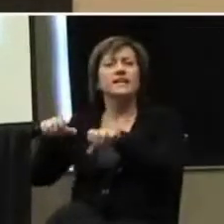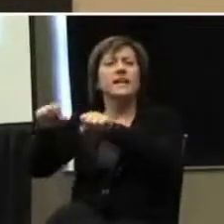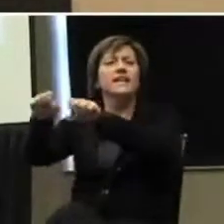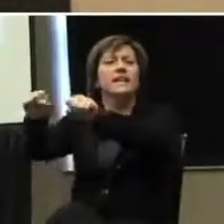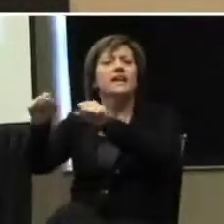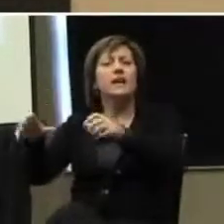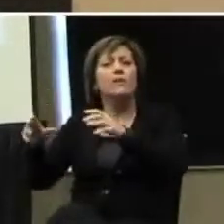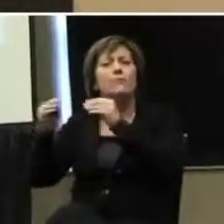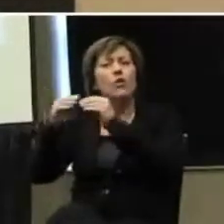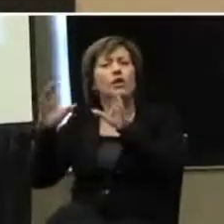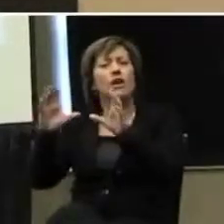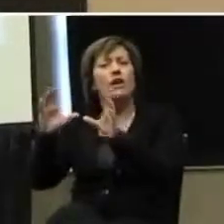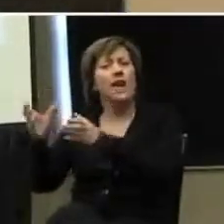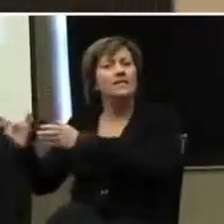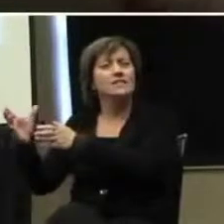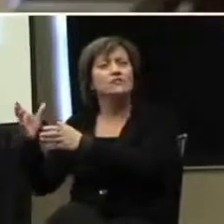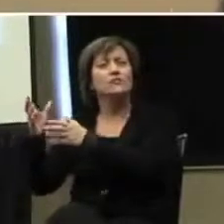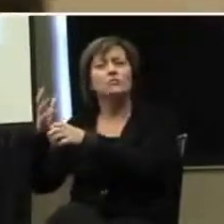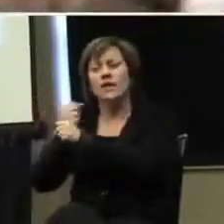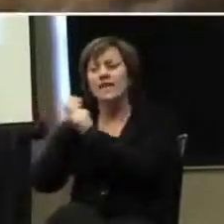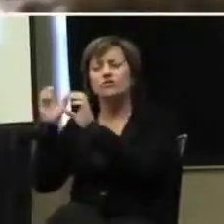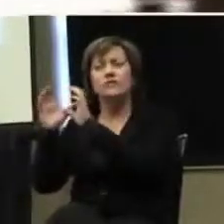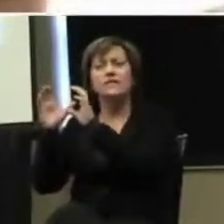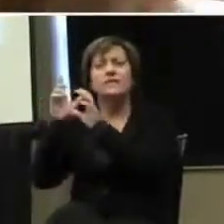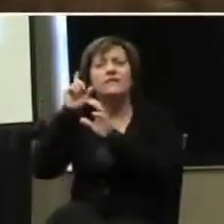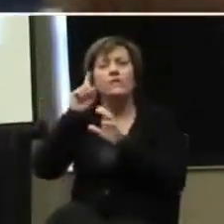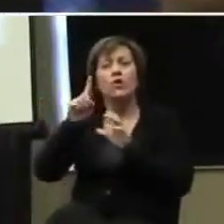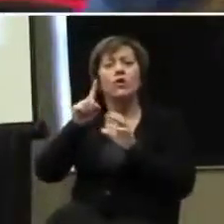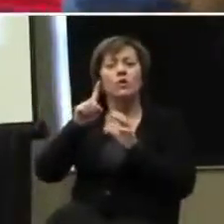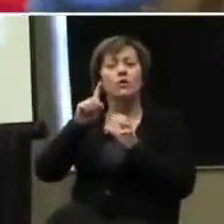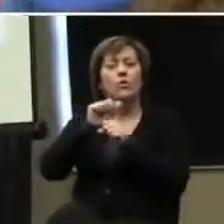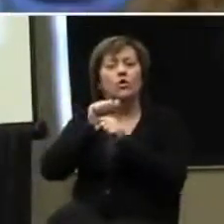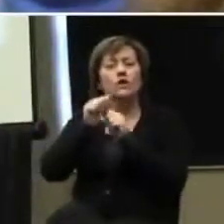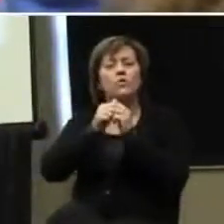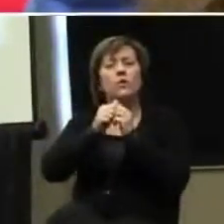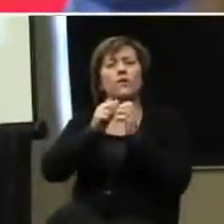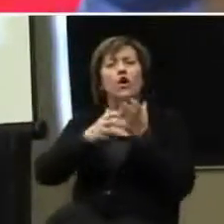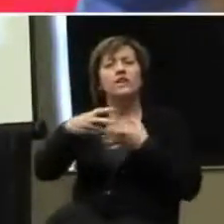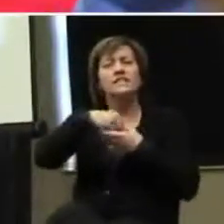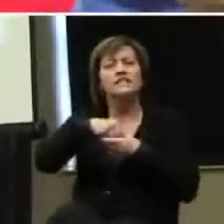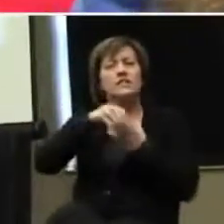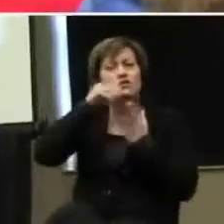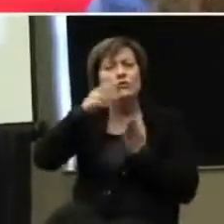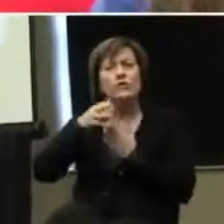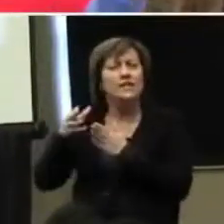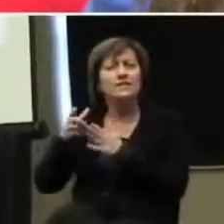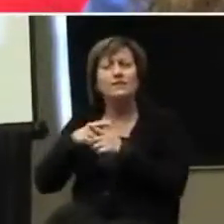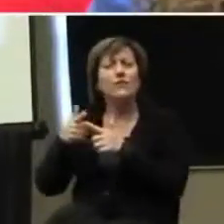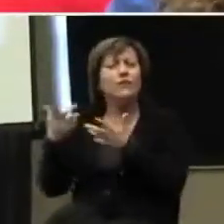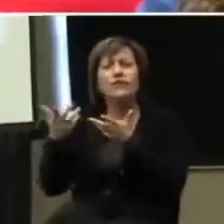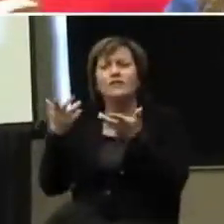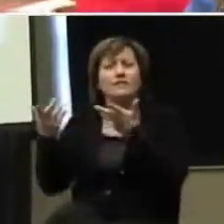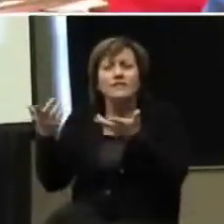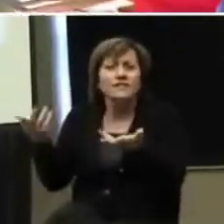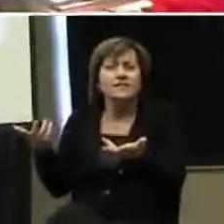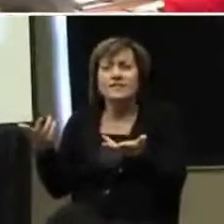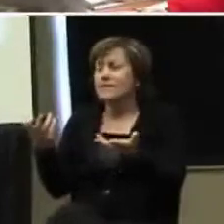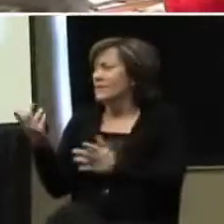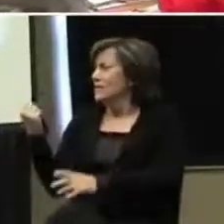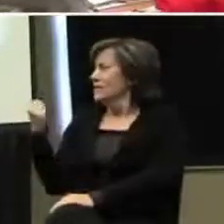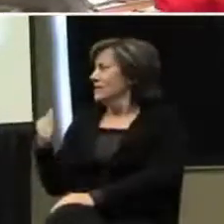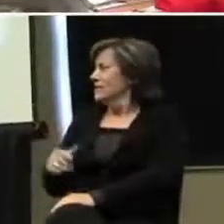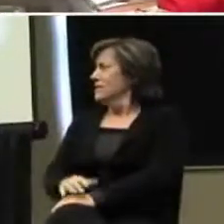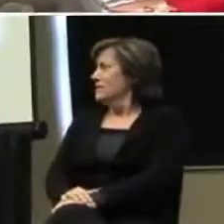okay? Yes? What about any primary teachers in the session and some of them having some behavioral classes and some just not? Is there